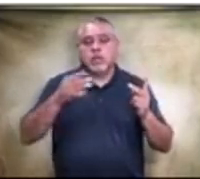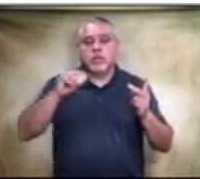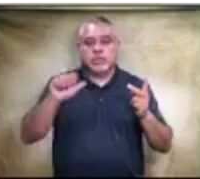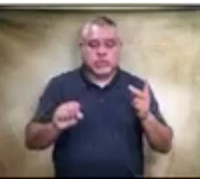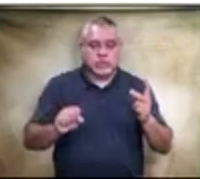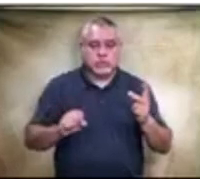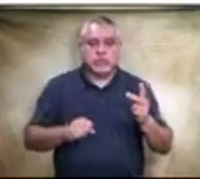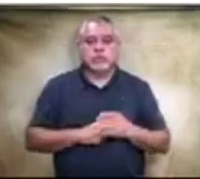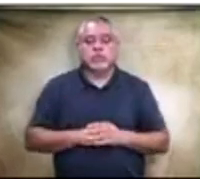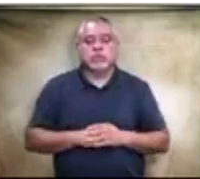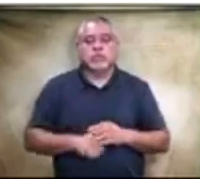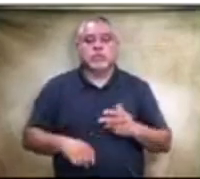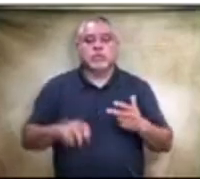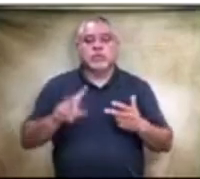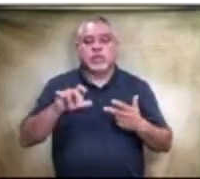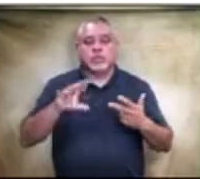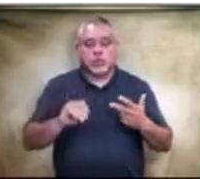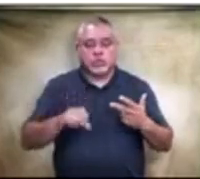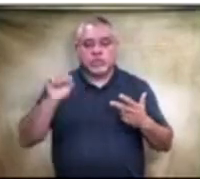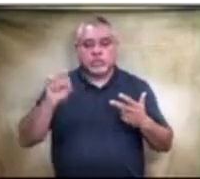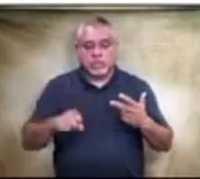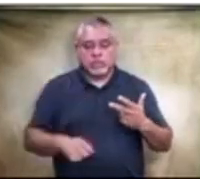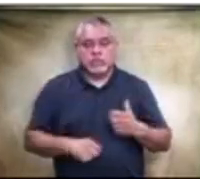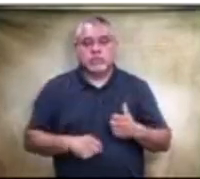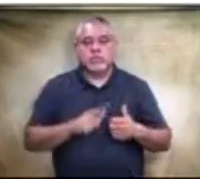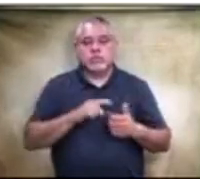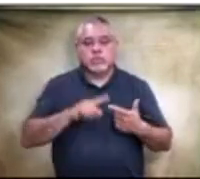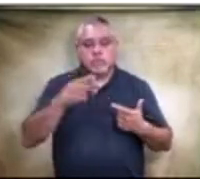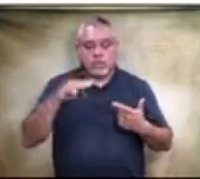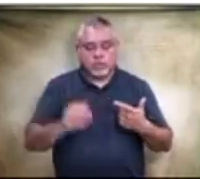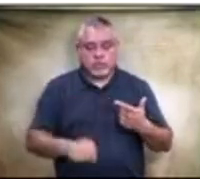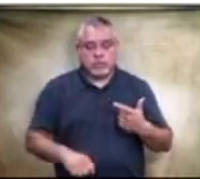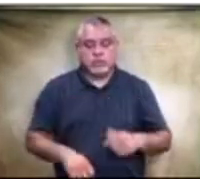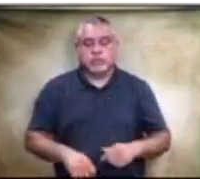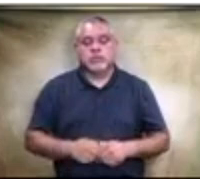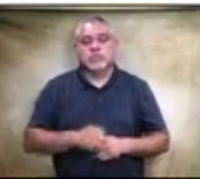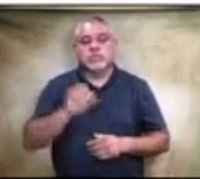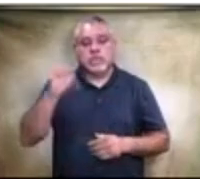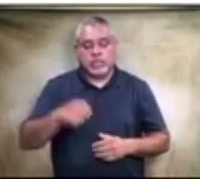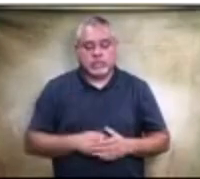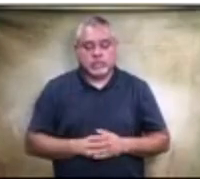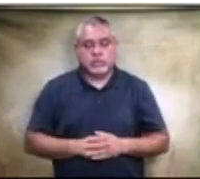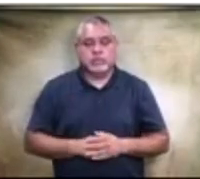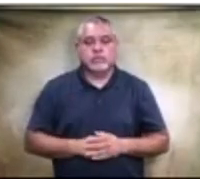Mr. Velasco? Yes. Ms. Thomas? Yes.